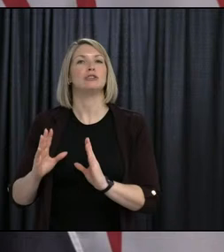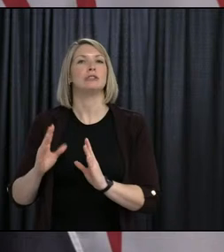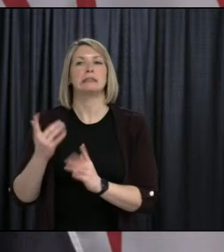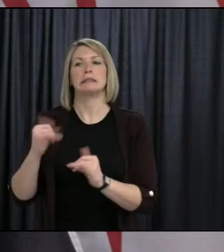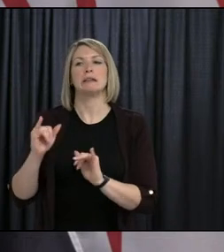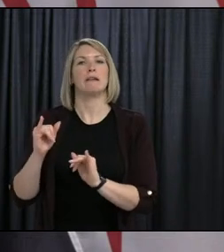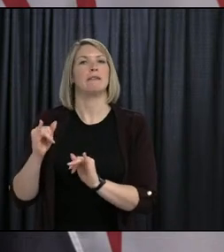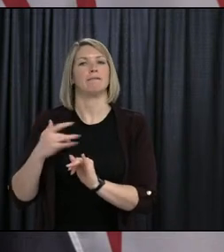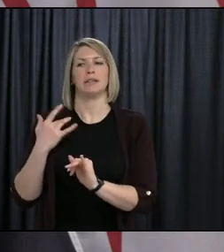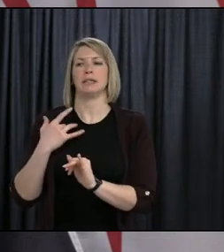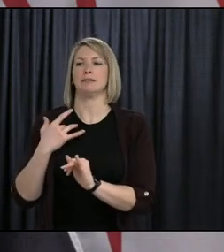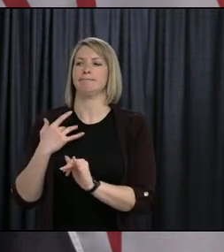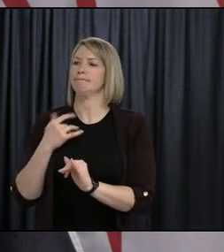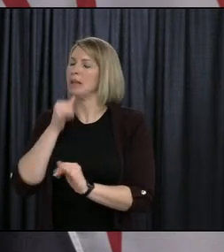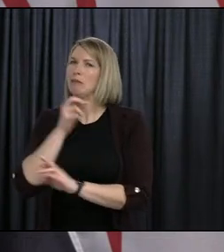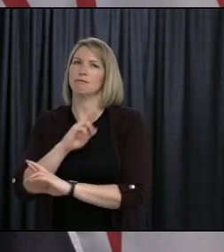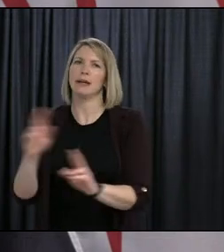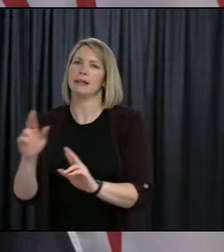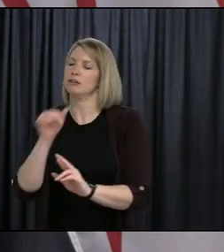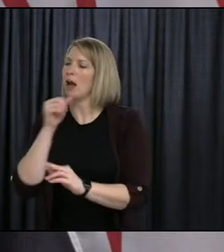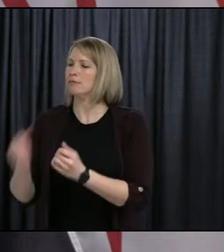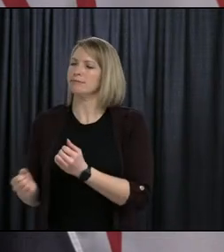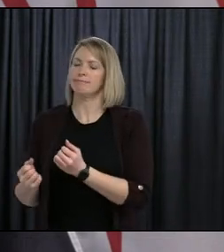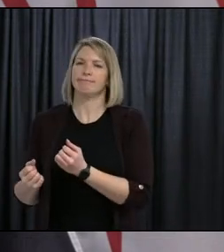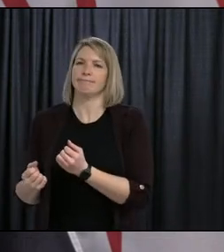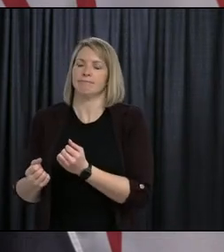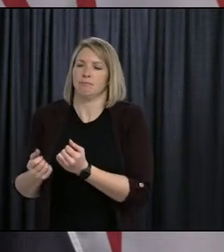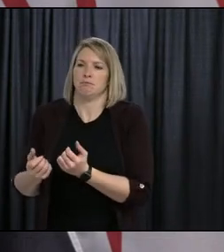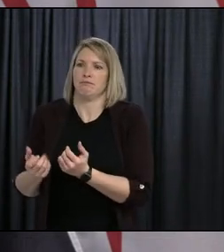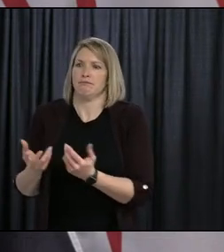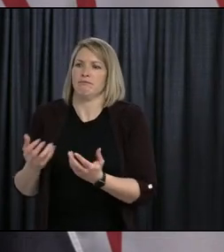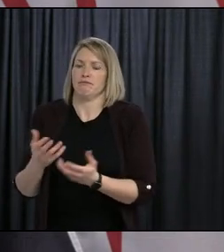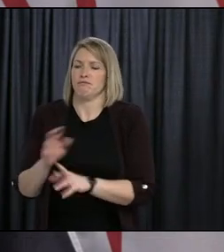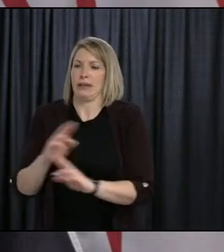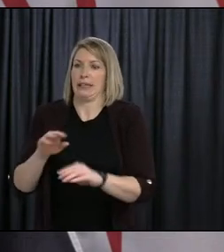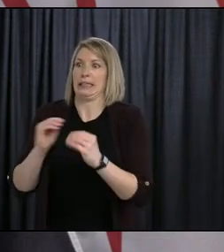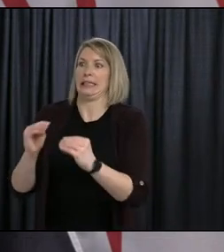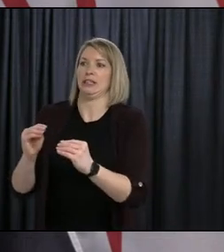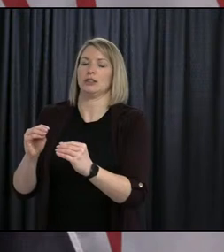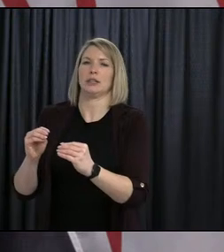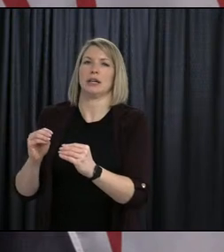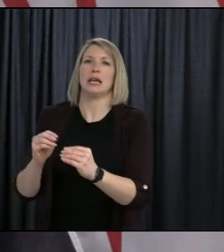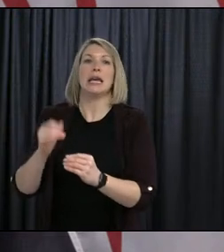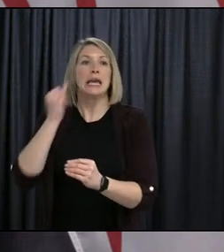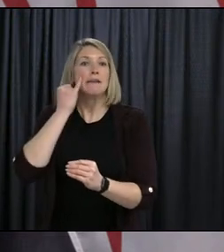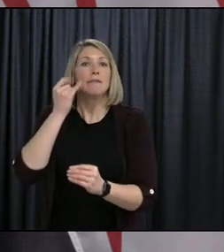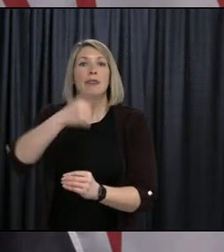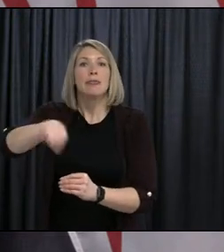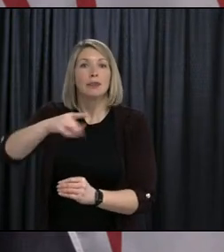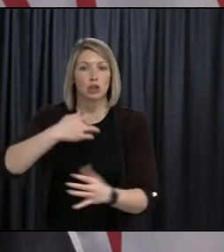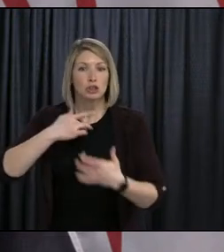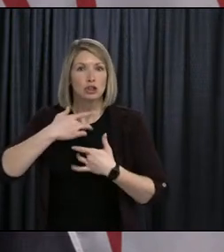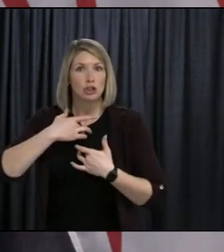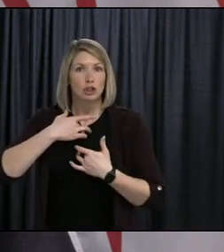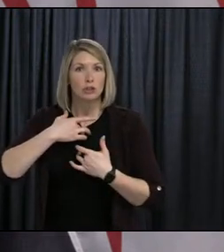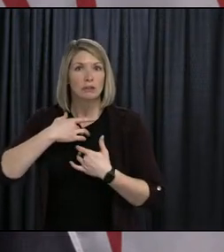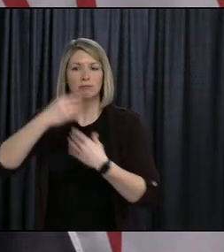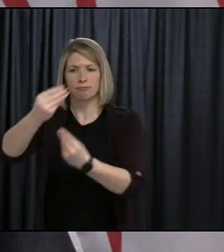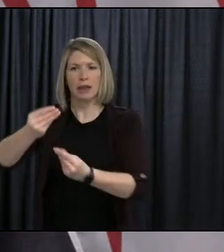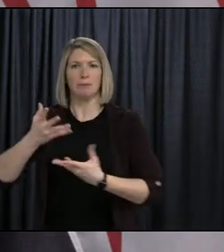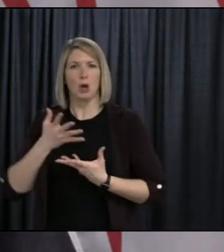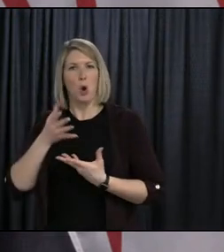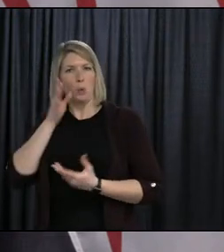we will, all they have to do is identify what those learning needs are to us and we will address them. But